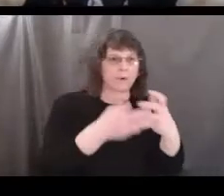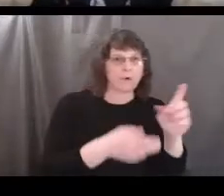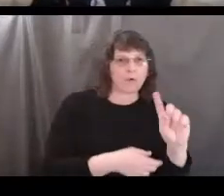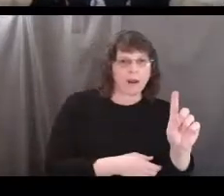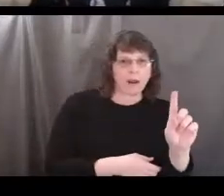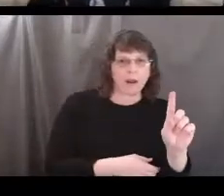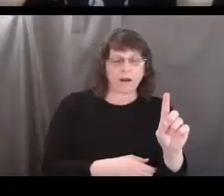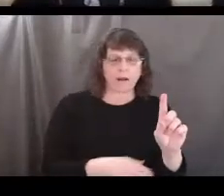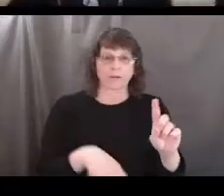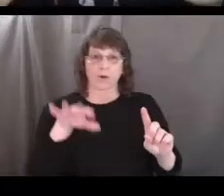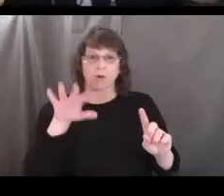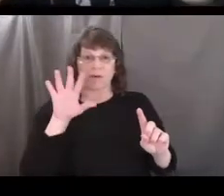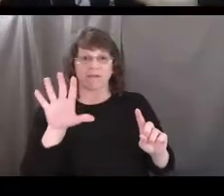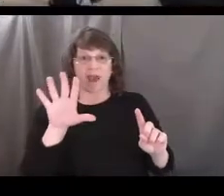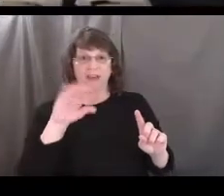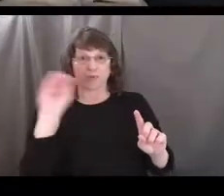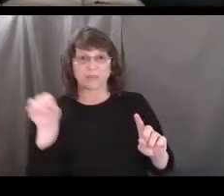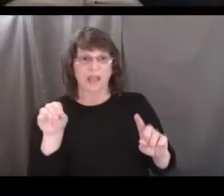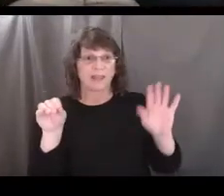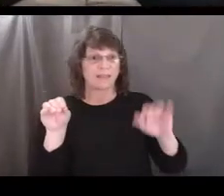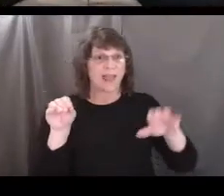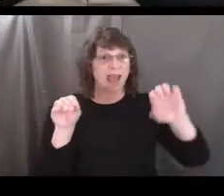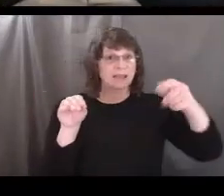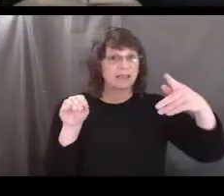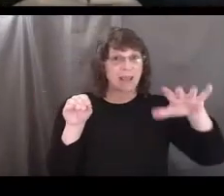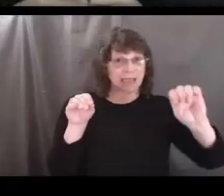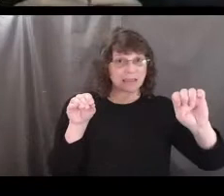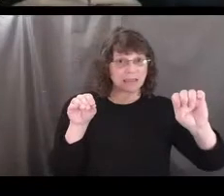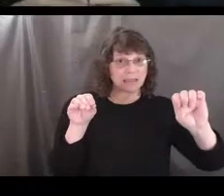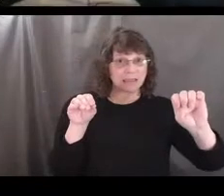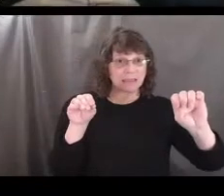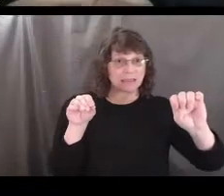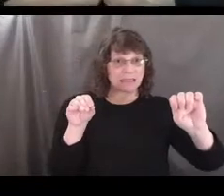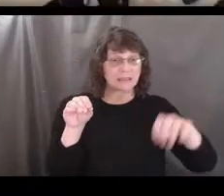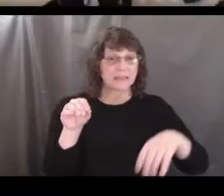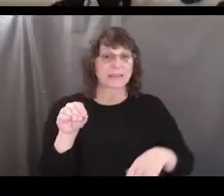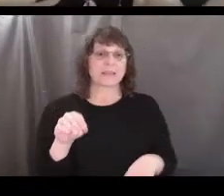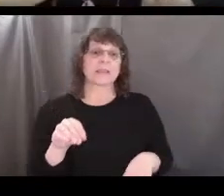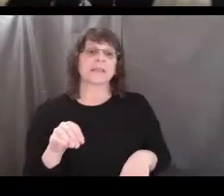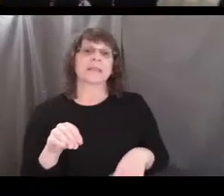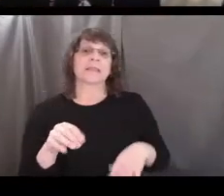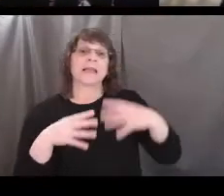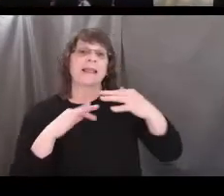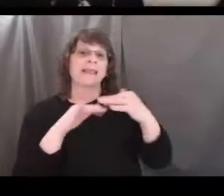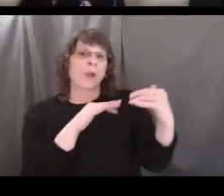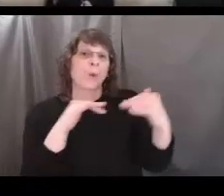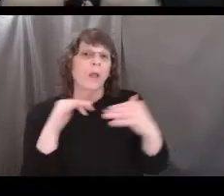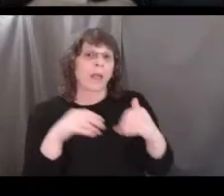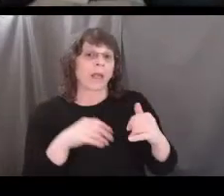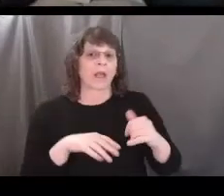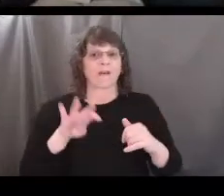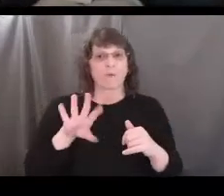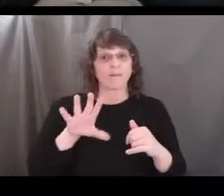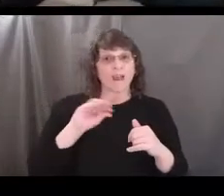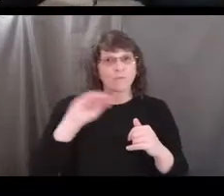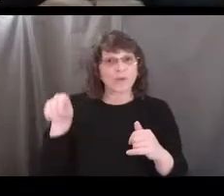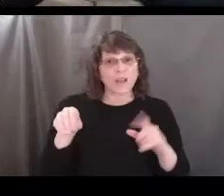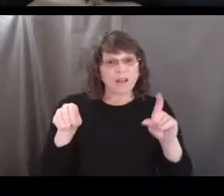Does space take up 5%? Does liquid maybe make up 45%?